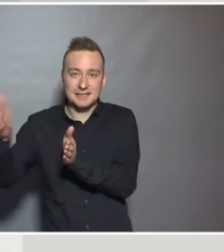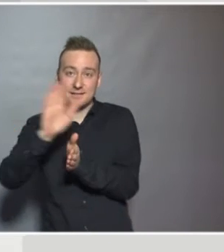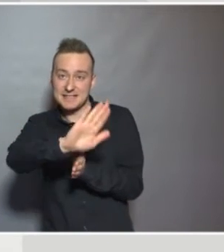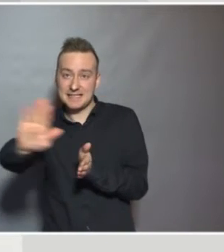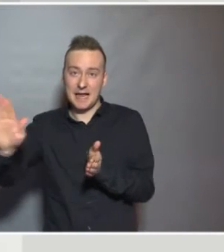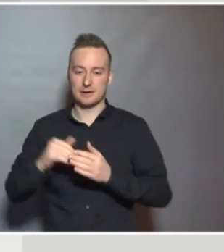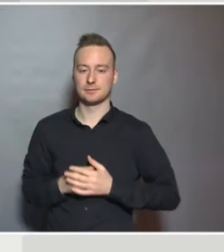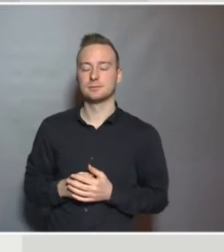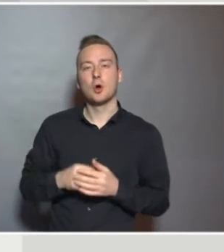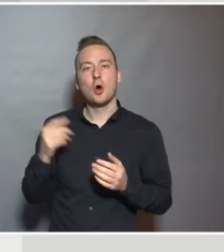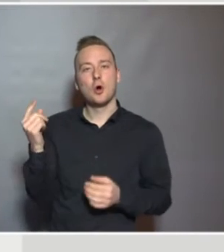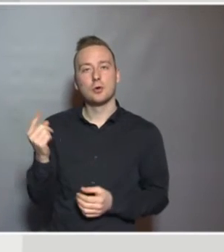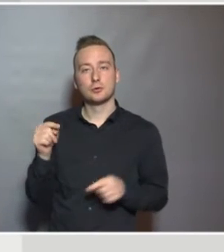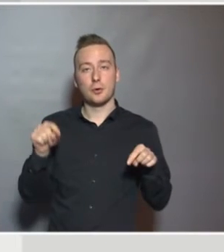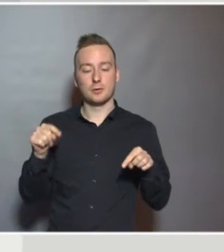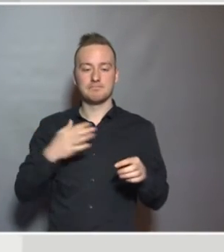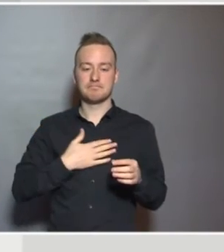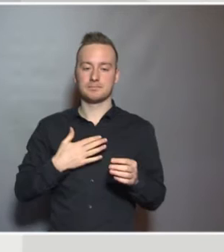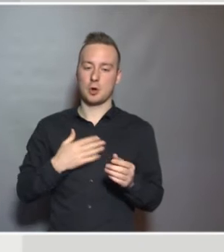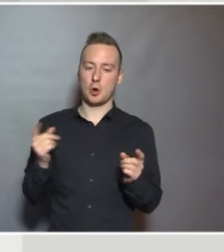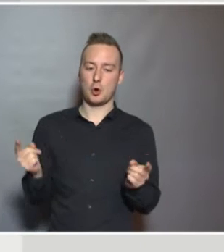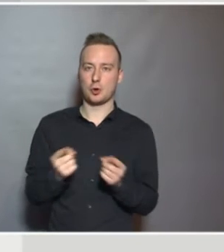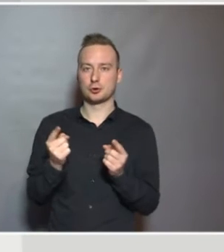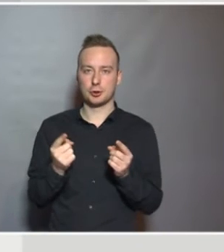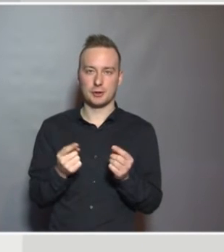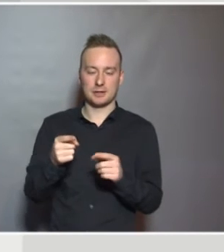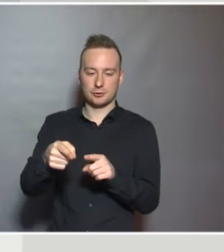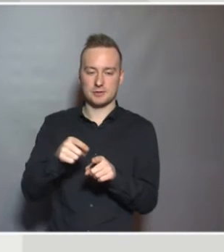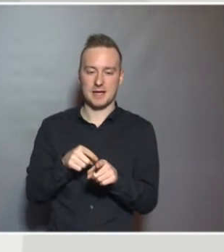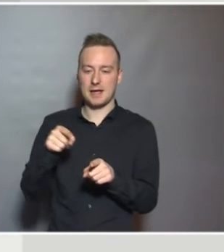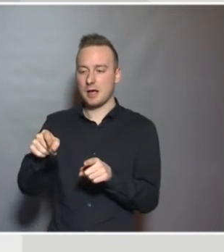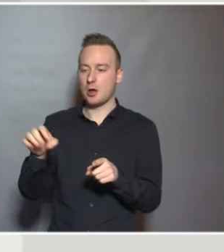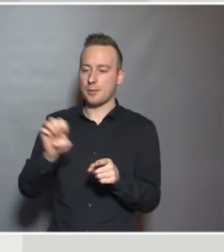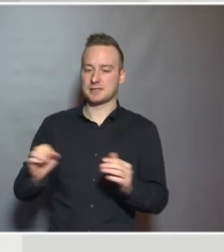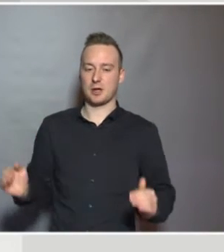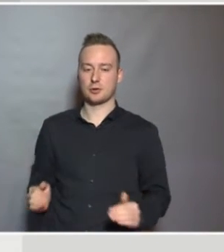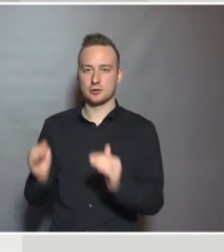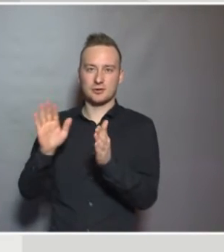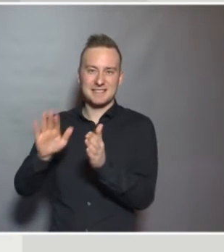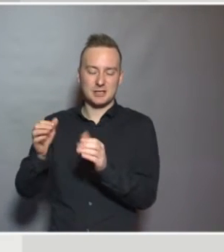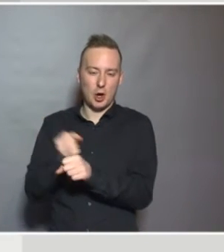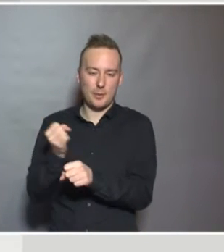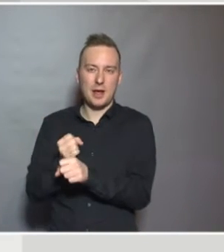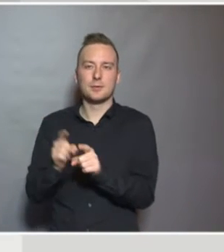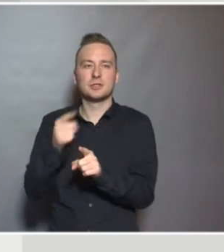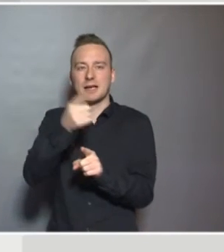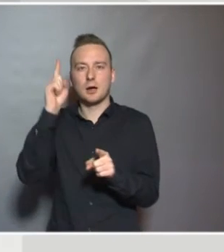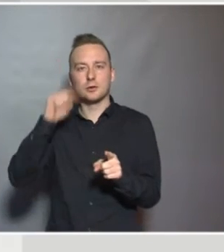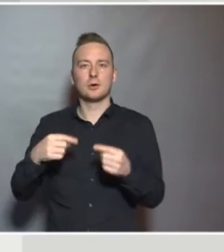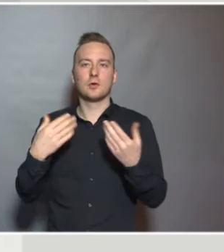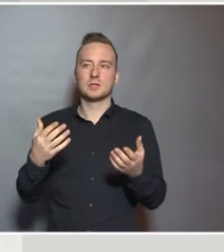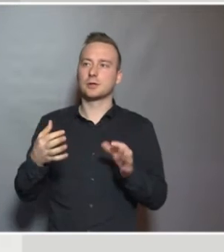And what I'd like to do is to briefly introduce the work of the European Agency to you, just to give you a bit of context